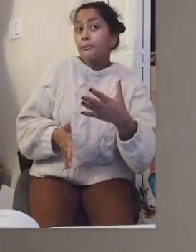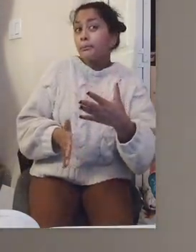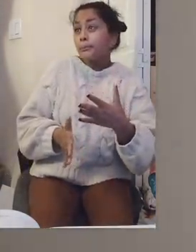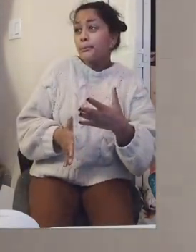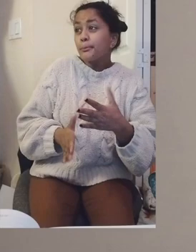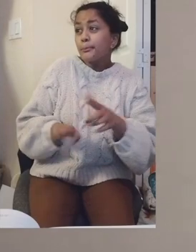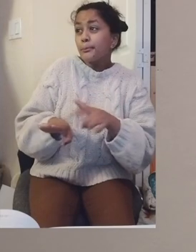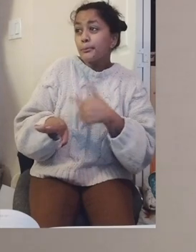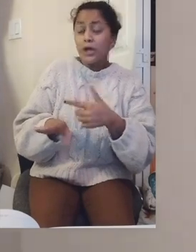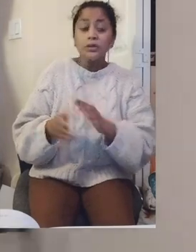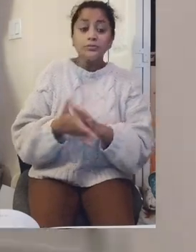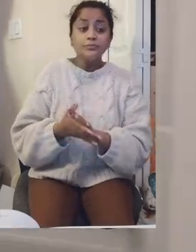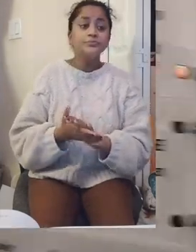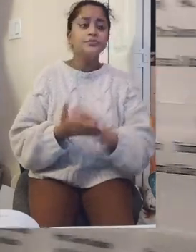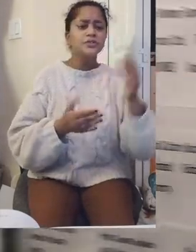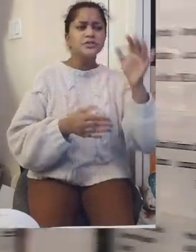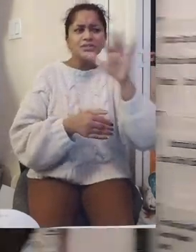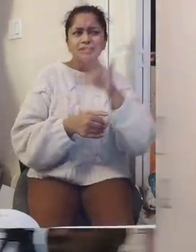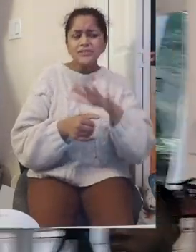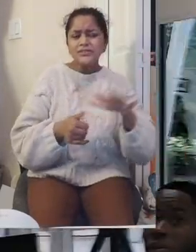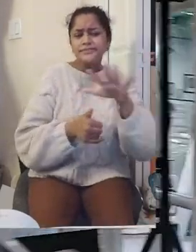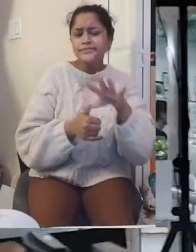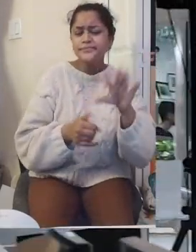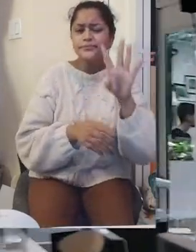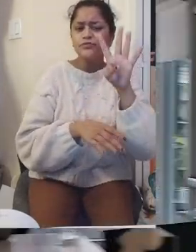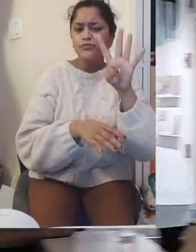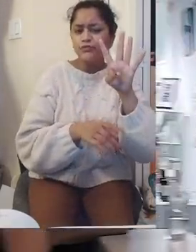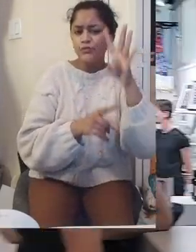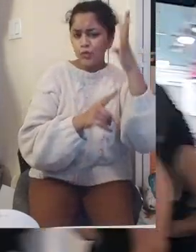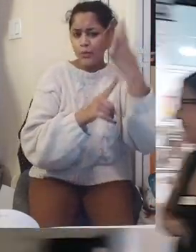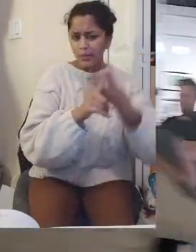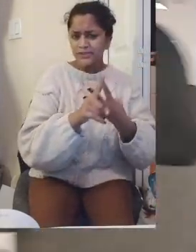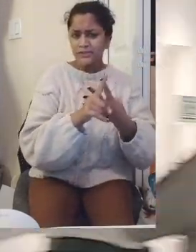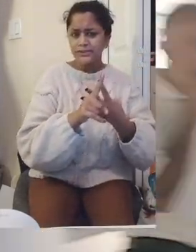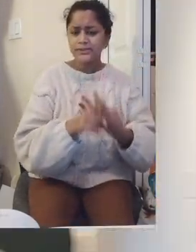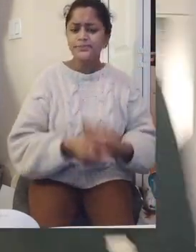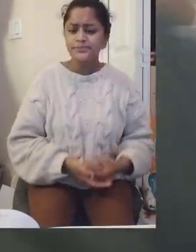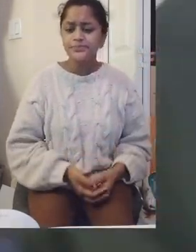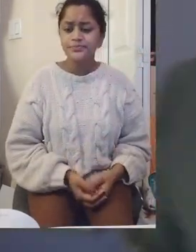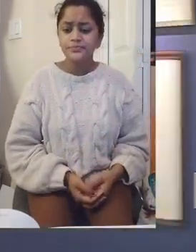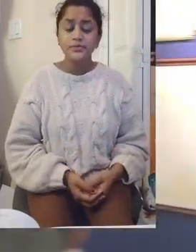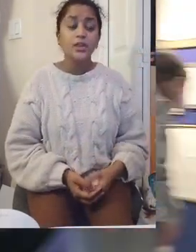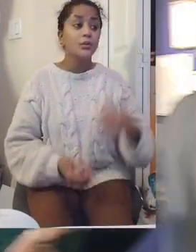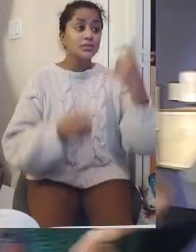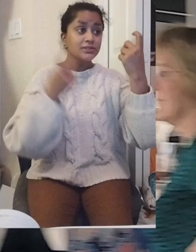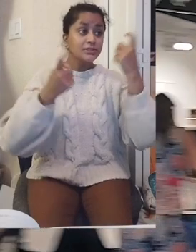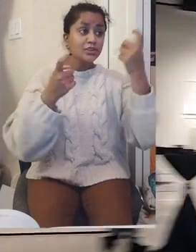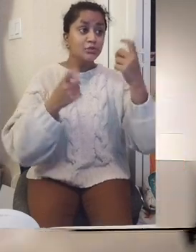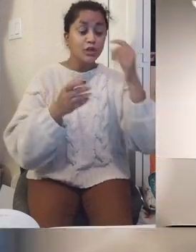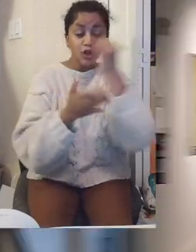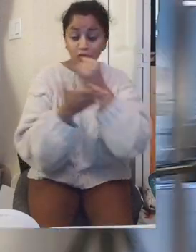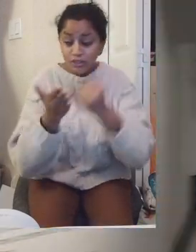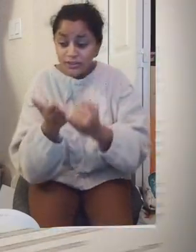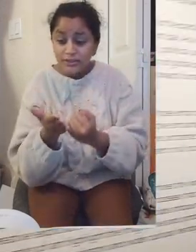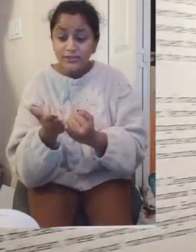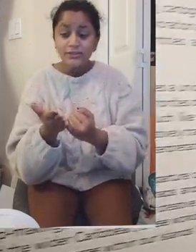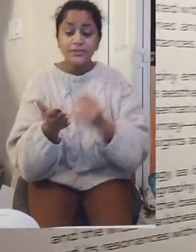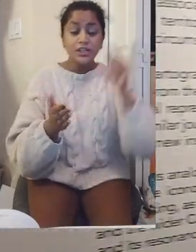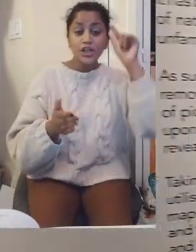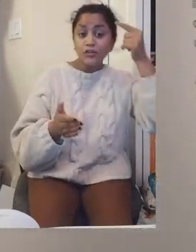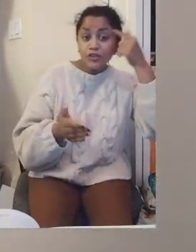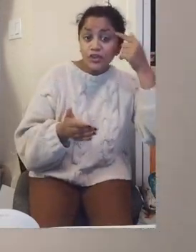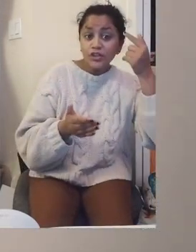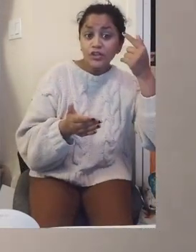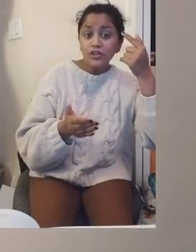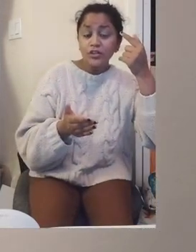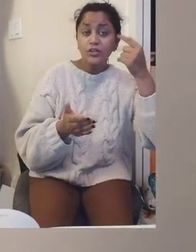exhibition is up for four months. So tonight's the opening night when we celebrate the artists. We have the governor